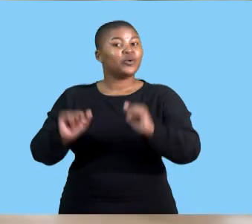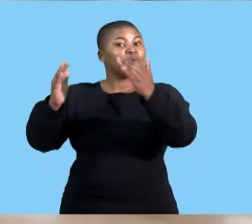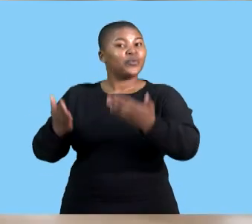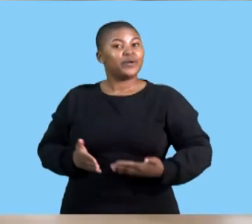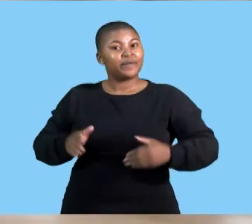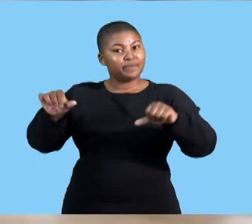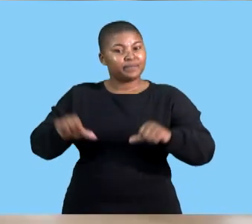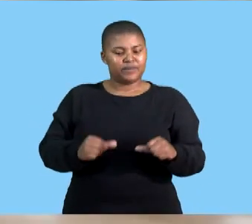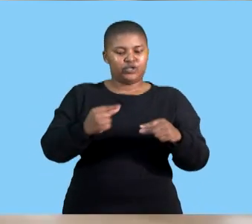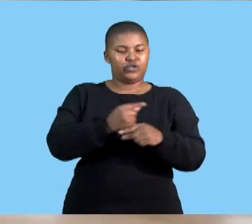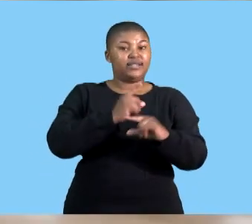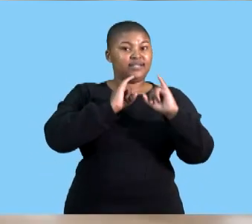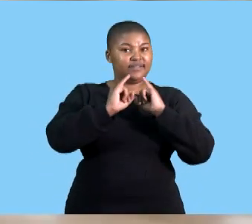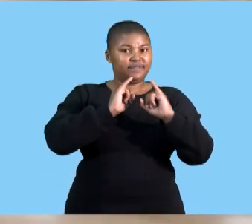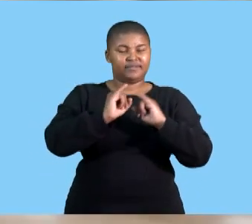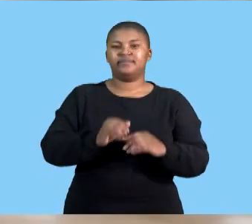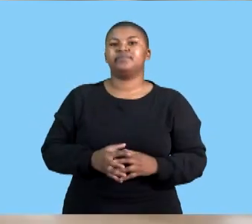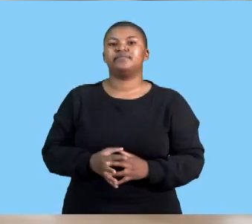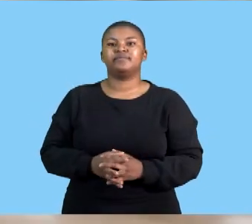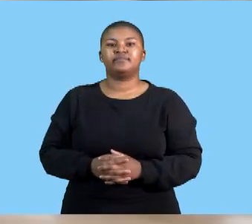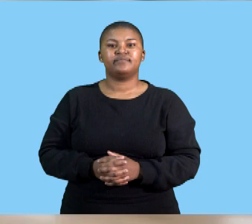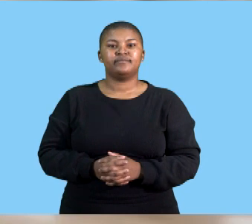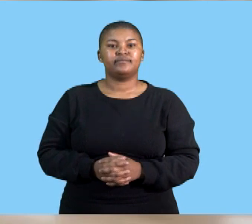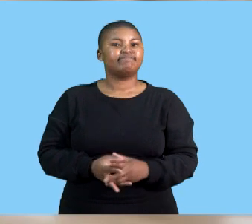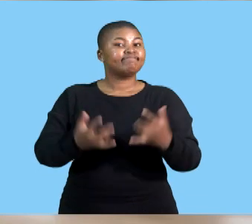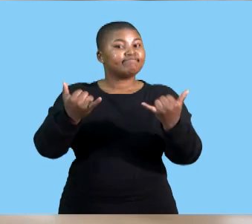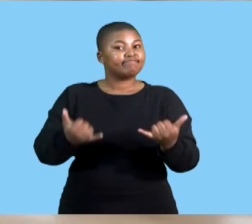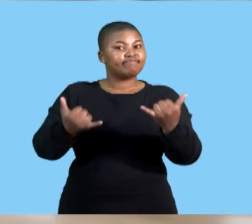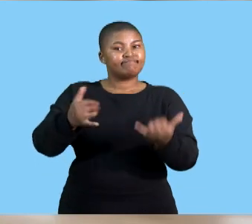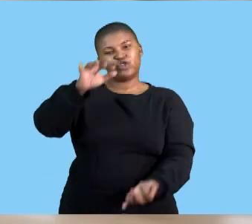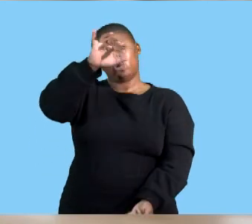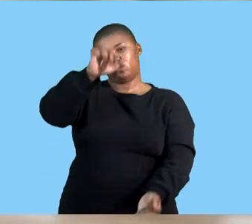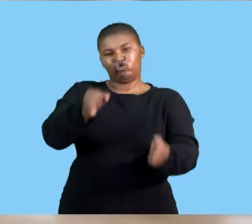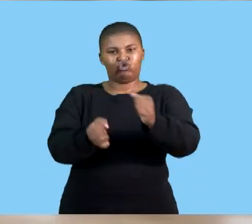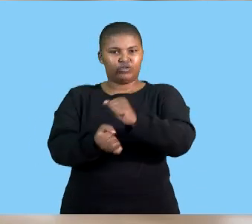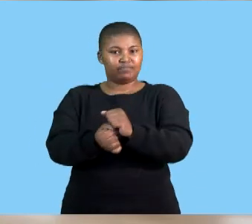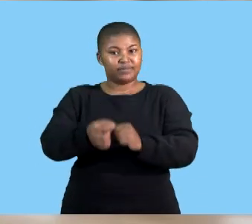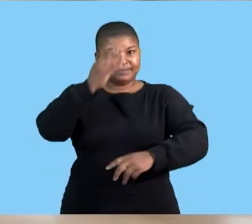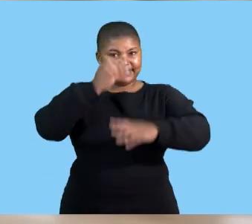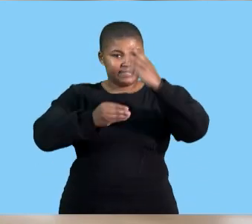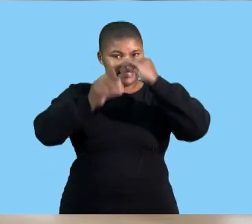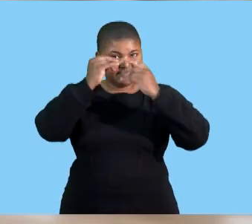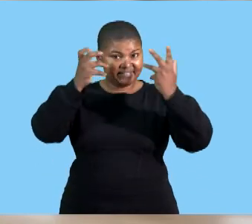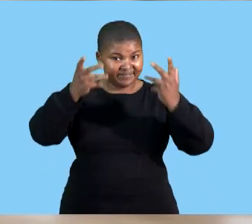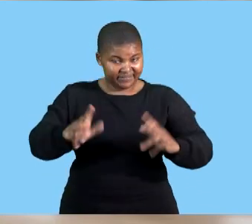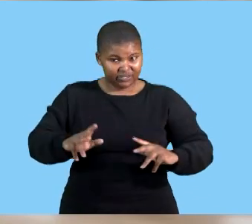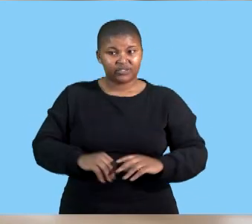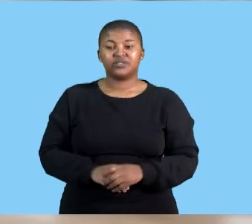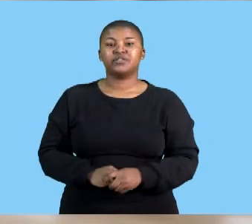welcome back grade 11s now let's quickly wrap up this beautiful lesson that we just had